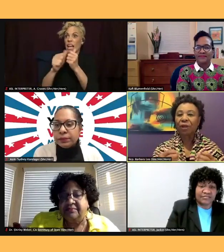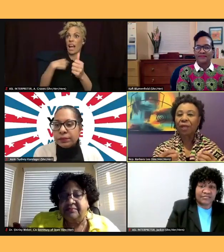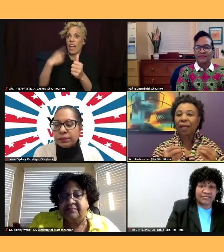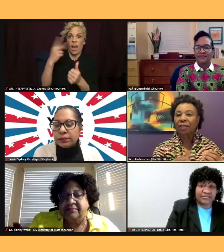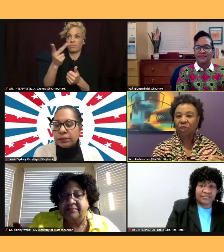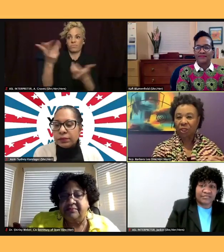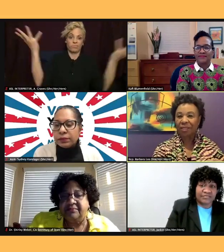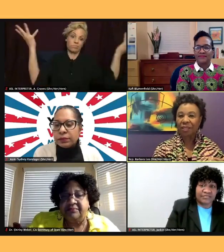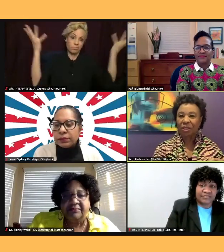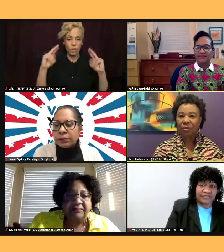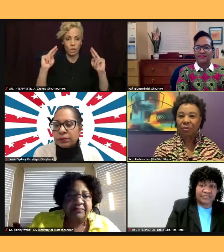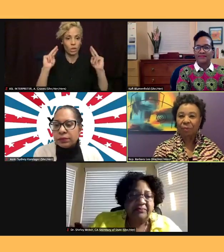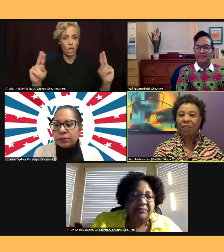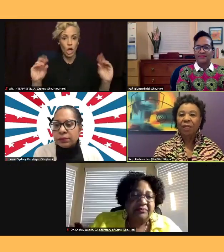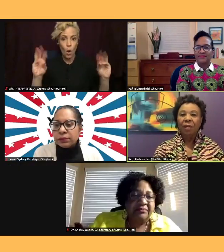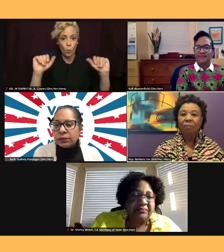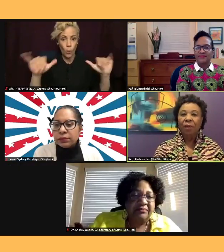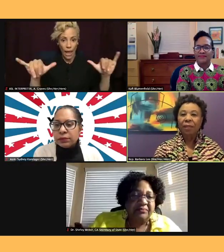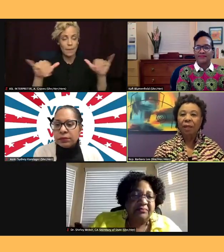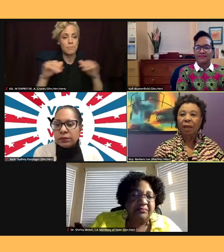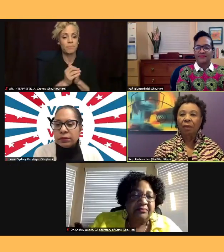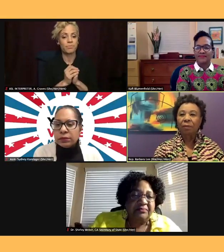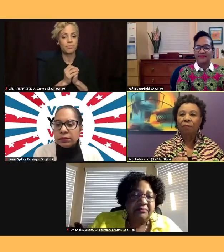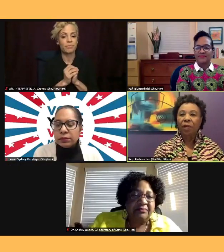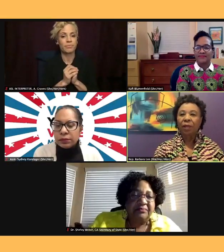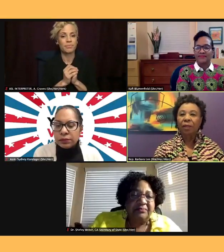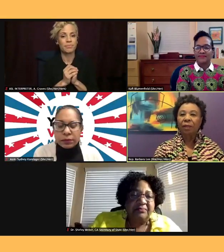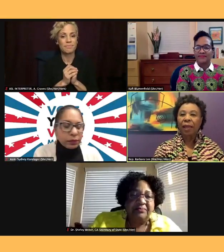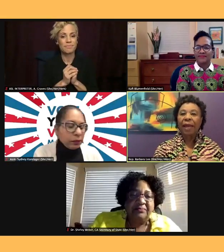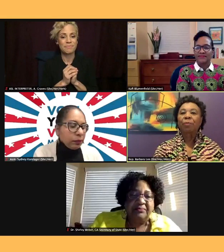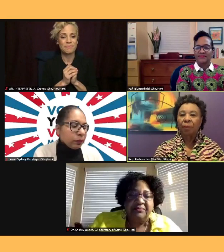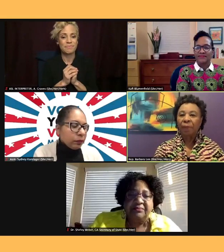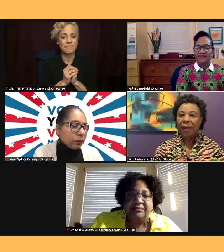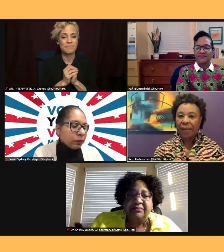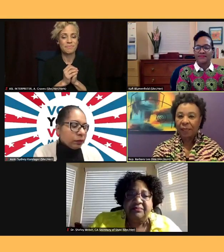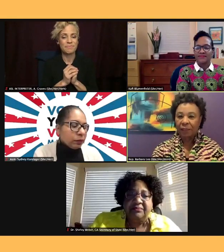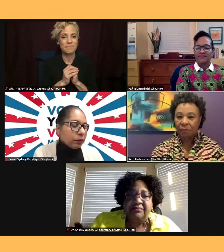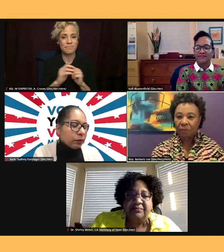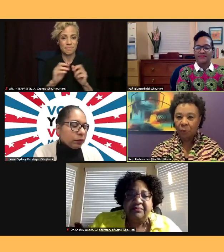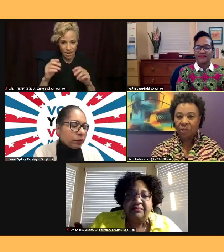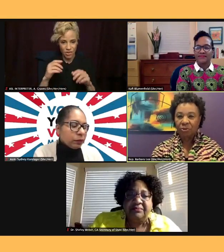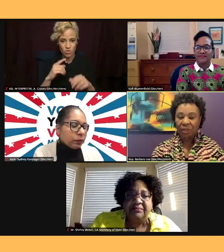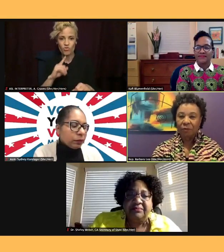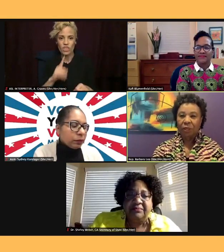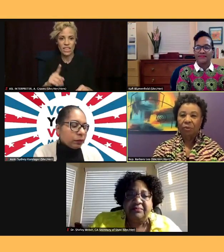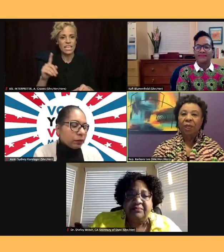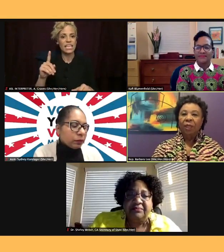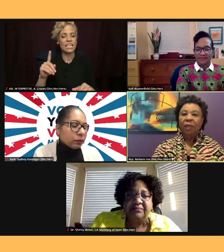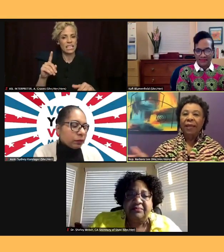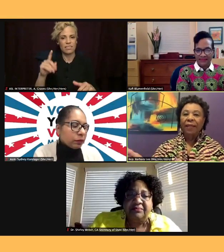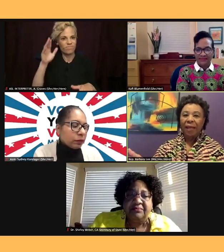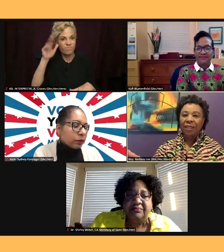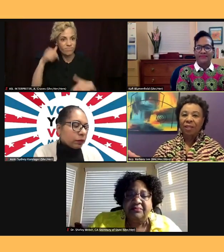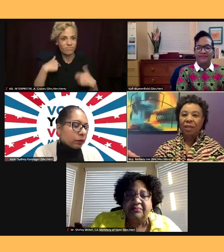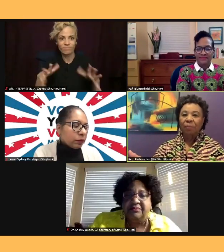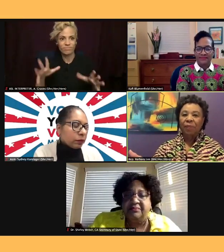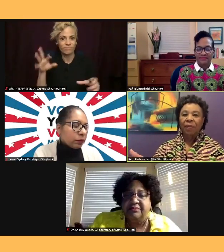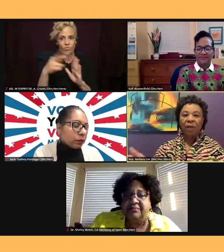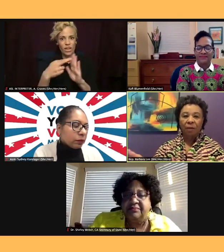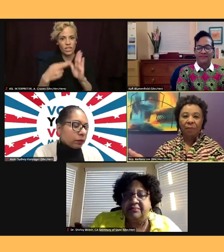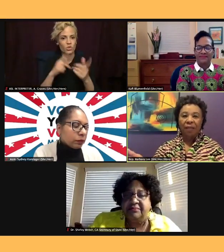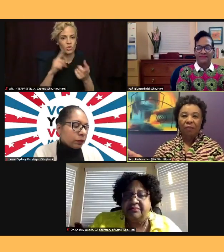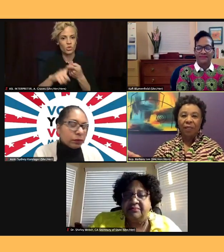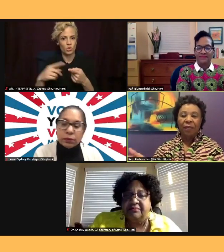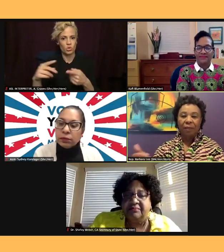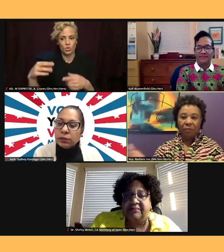as a young woman, but very adamant about not registering to vote. I had a class in government, and part of my government at